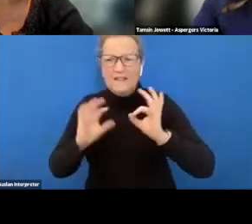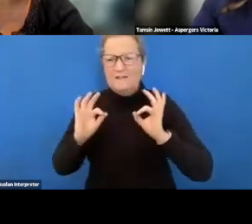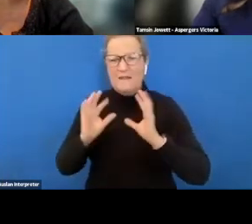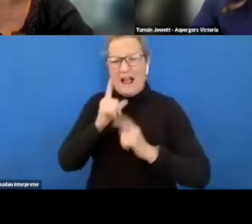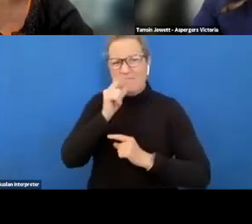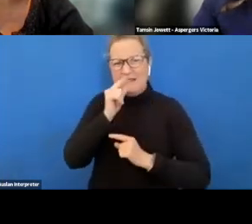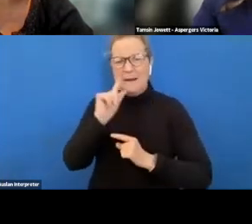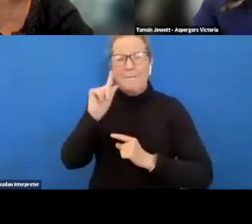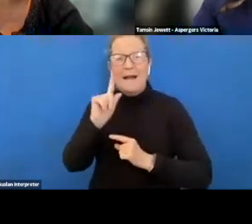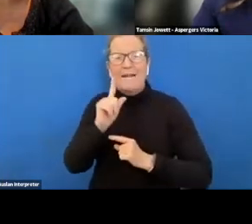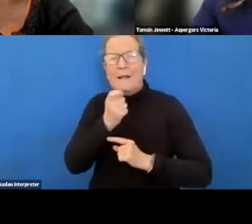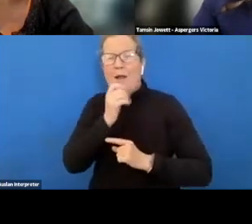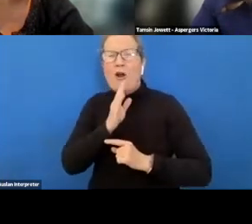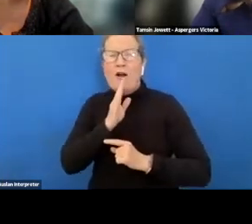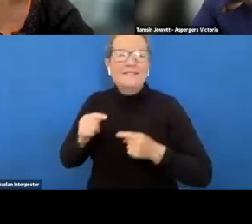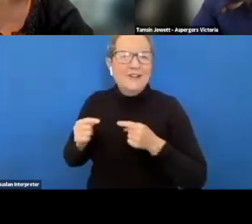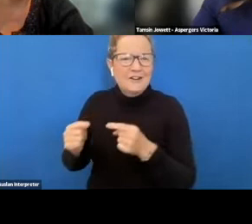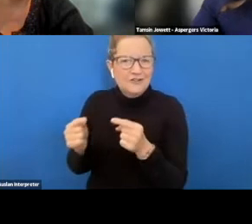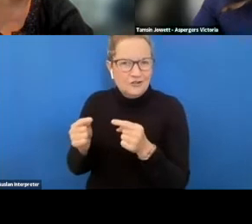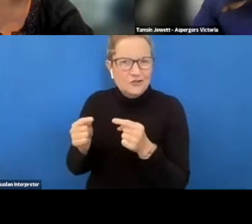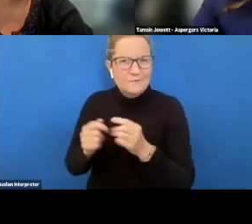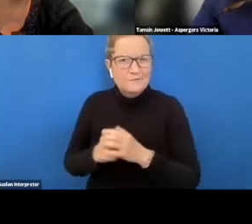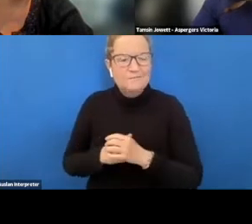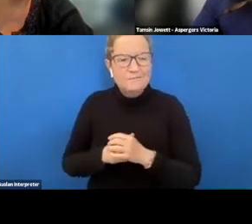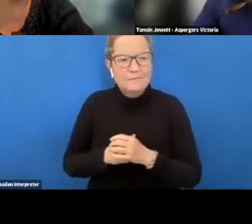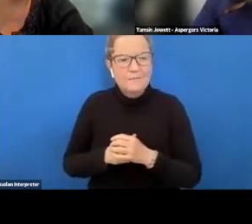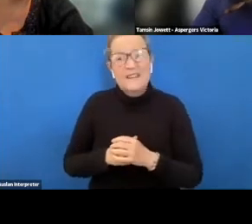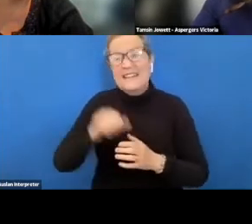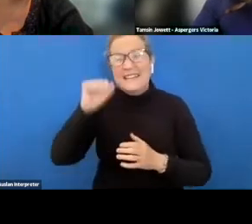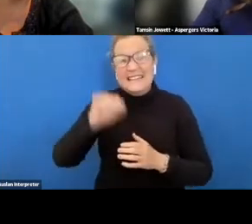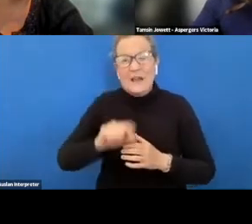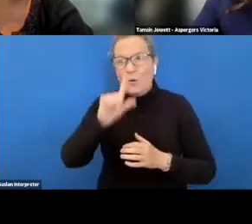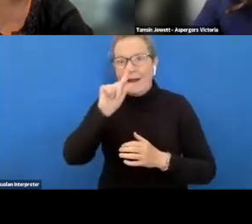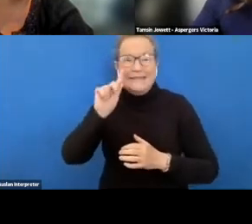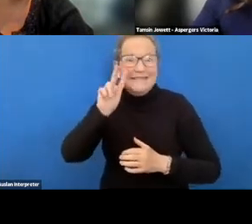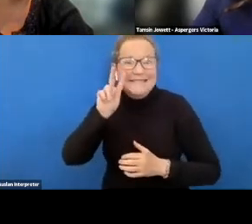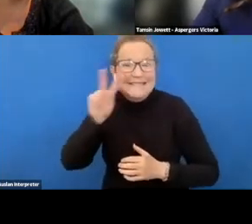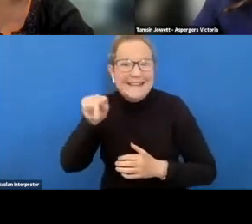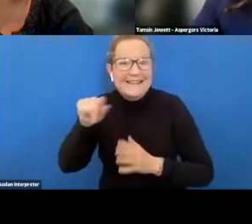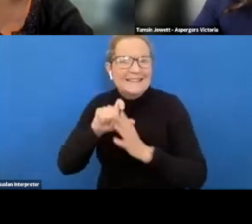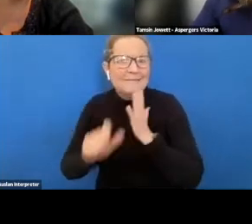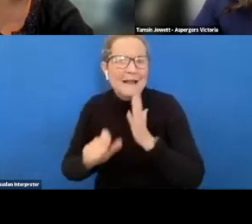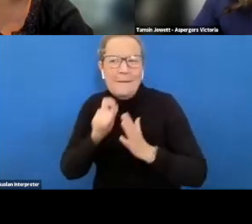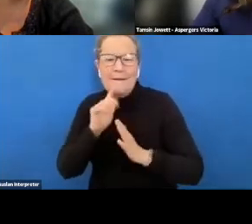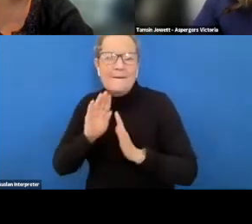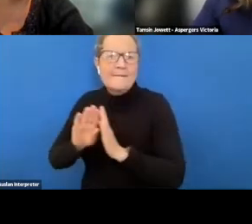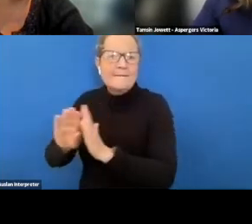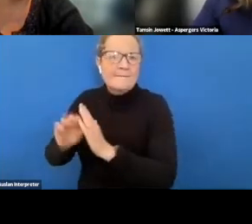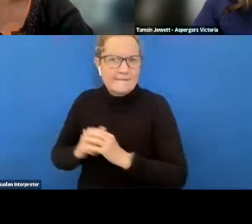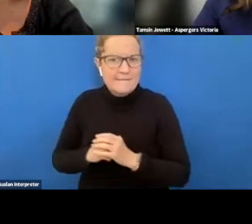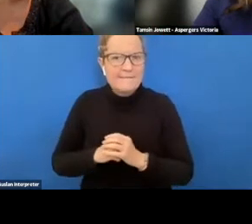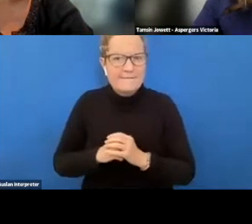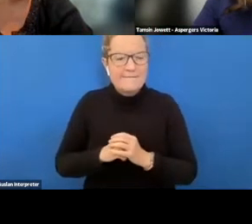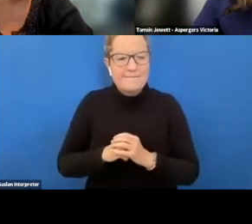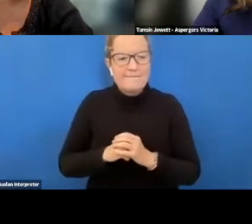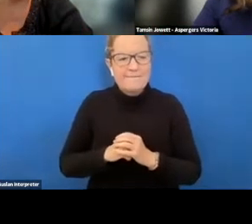hidden challenges and yes it's one of these invisible or hidden disabilities uh the primary challenge